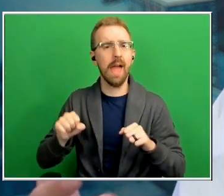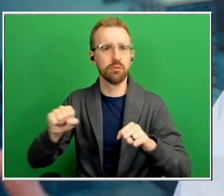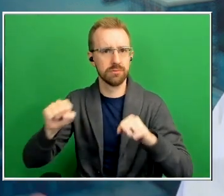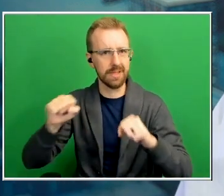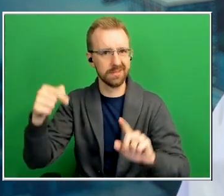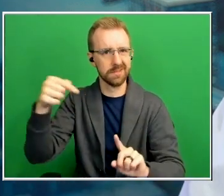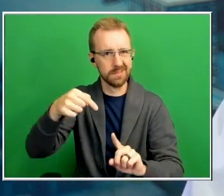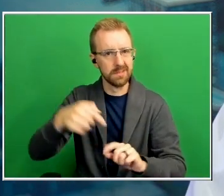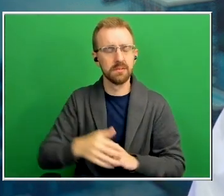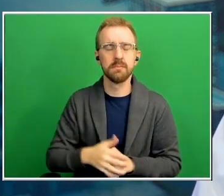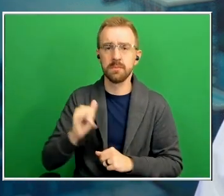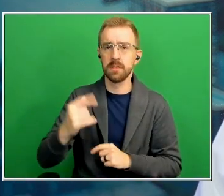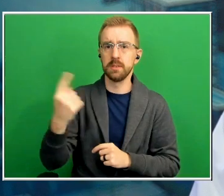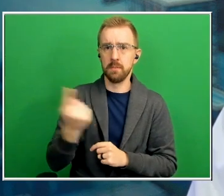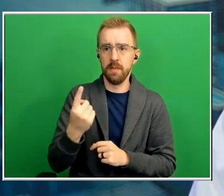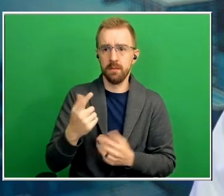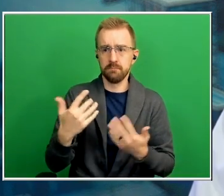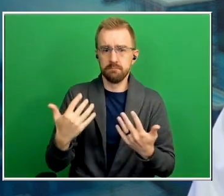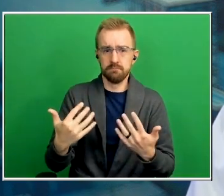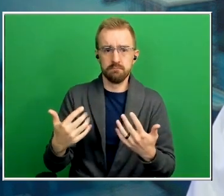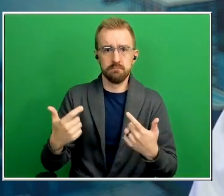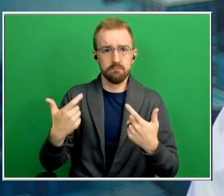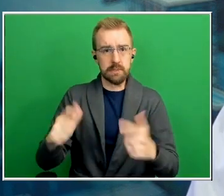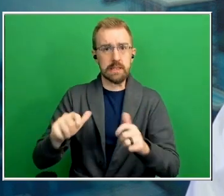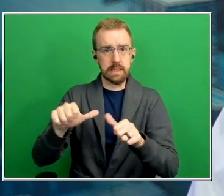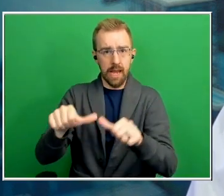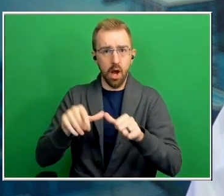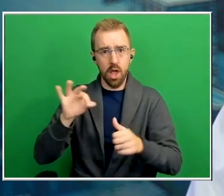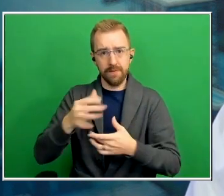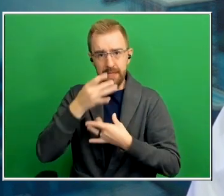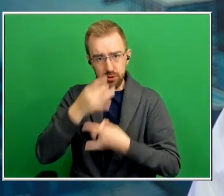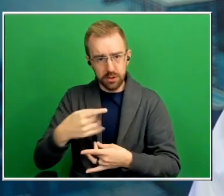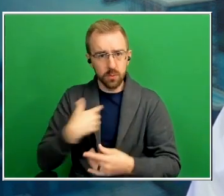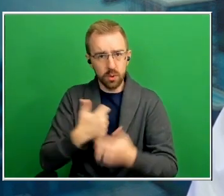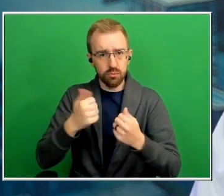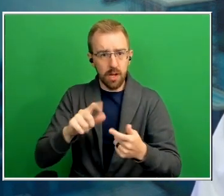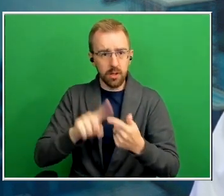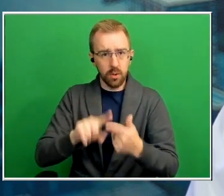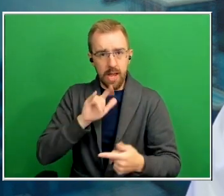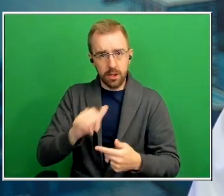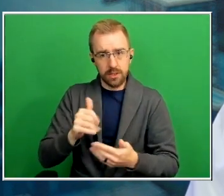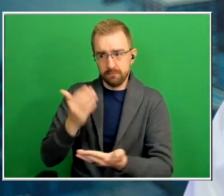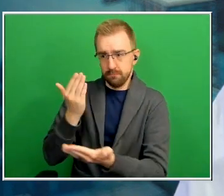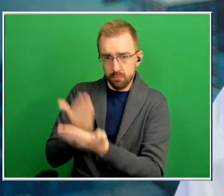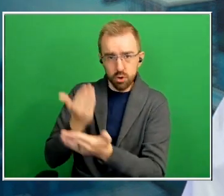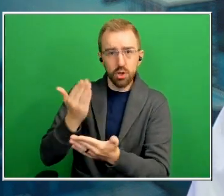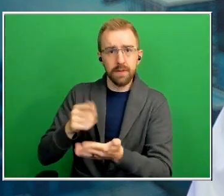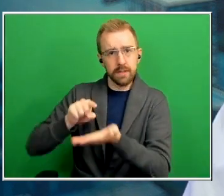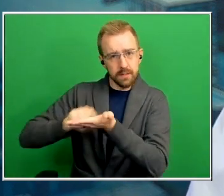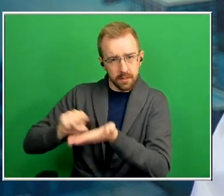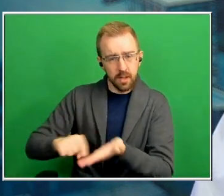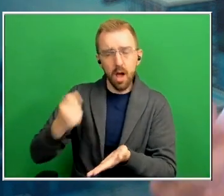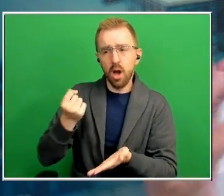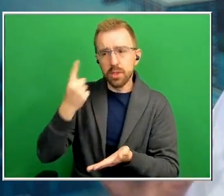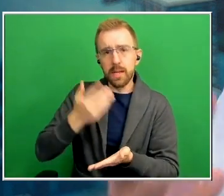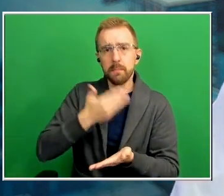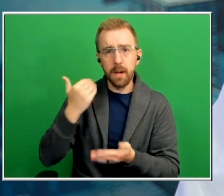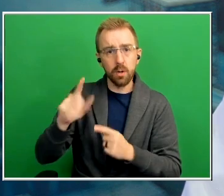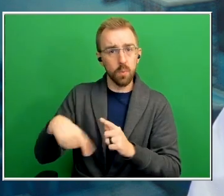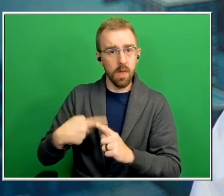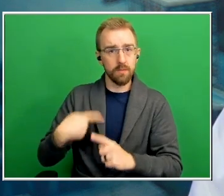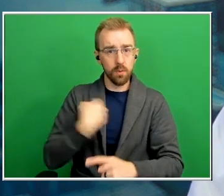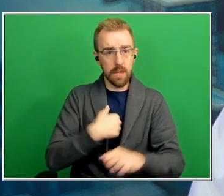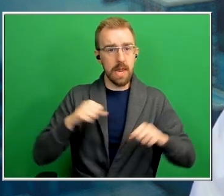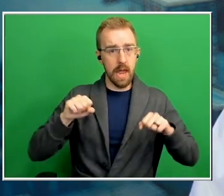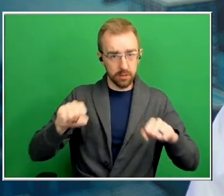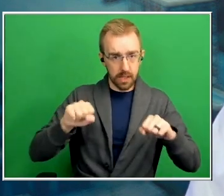that's a big area of interest and something we're trying to actually really prove and understand is that yeah when we exercise we can sort of boost the